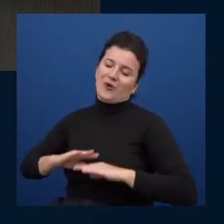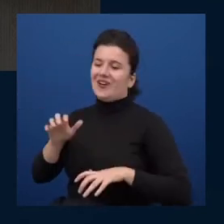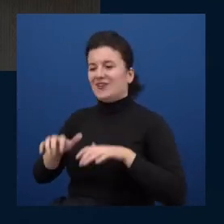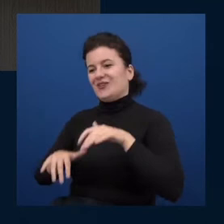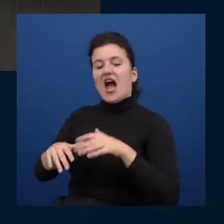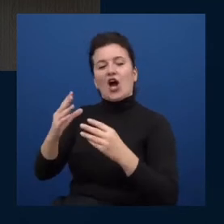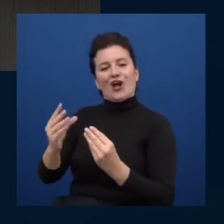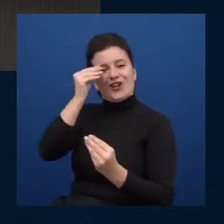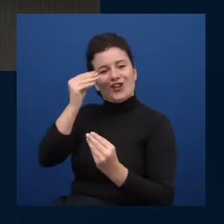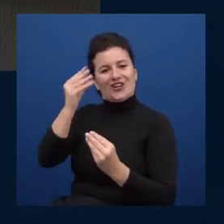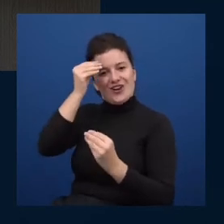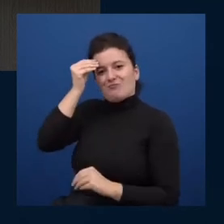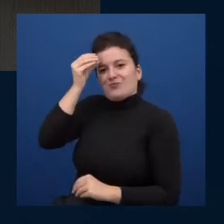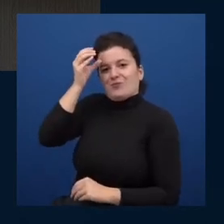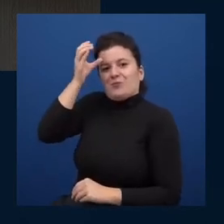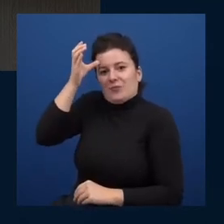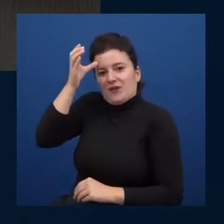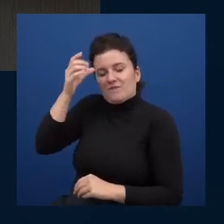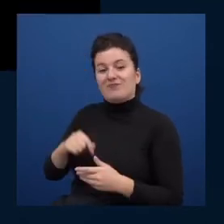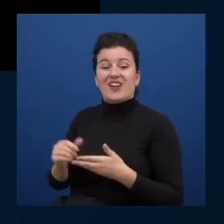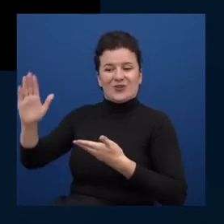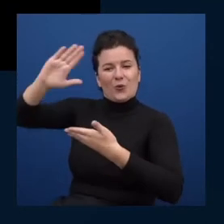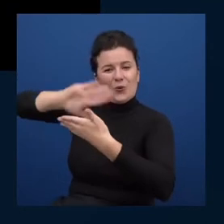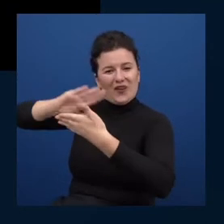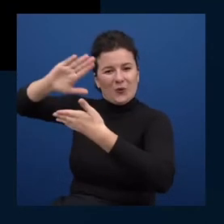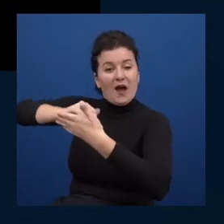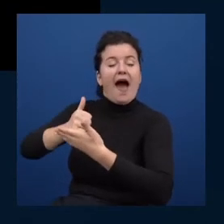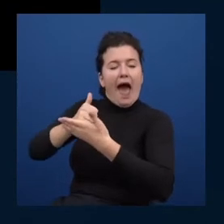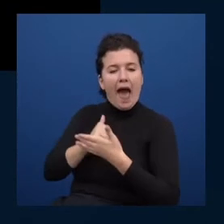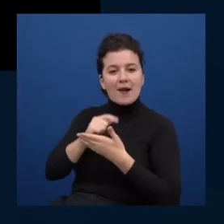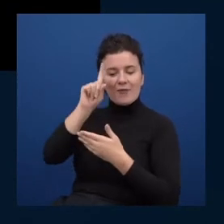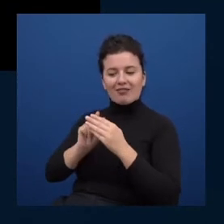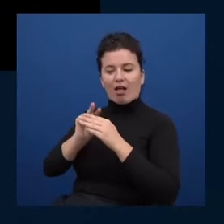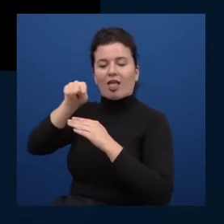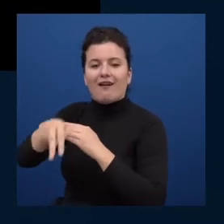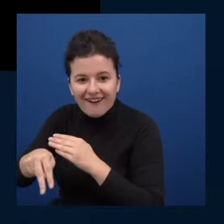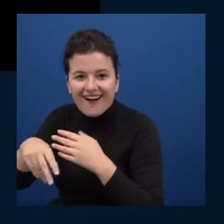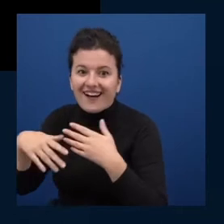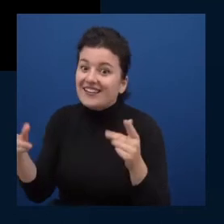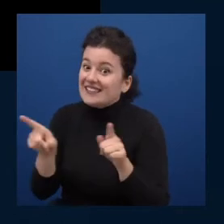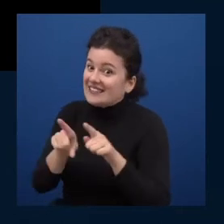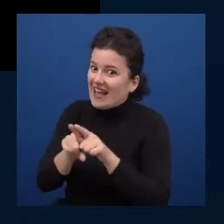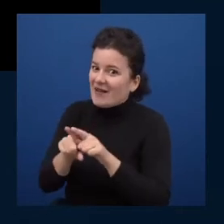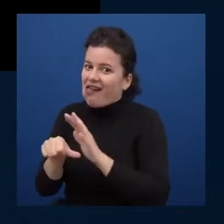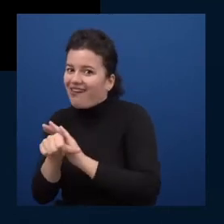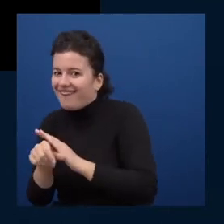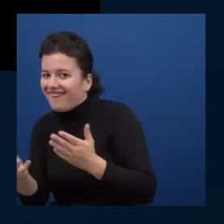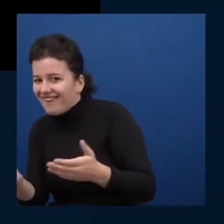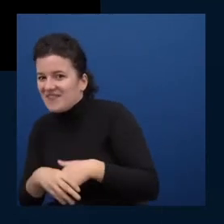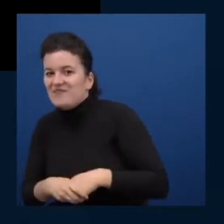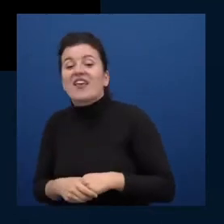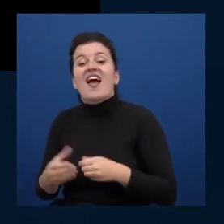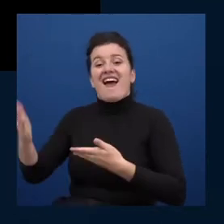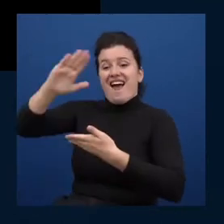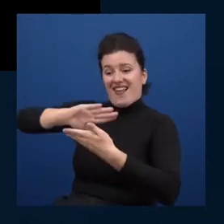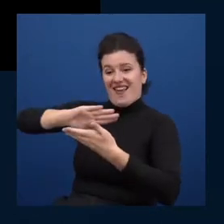computers and that can be challenging yeah layering tends to be very vertical and it allows you